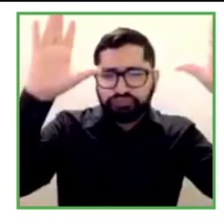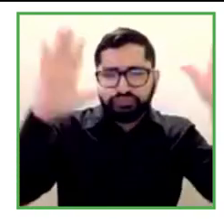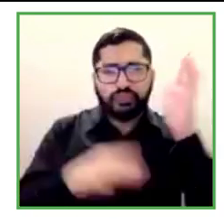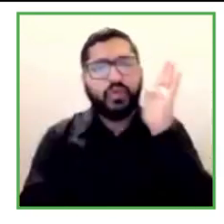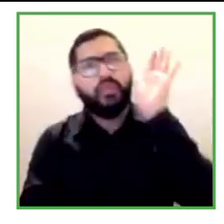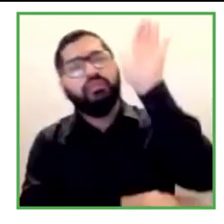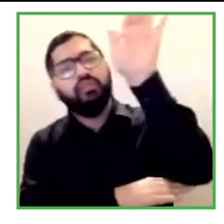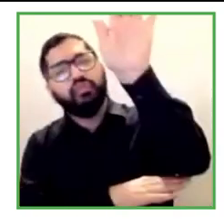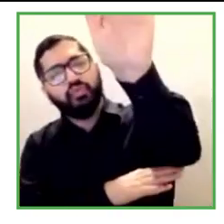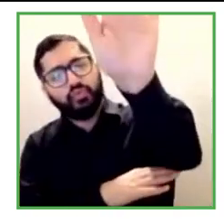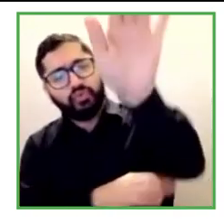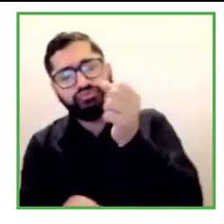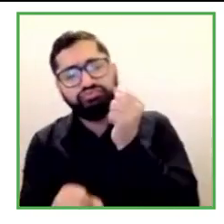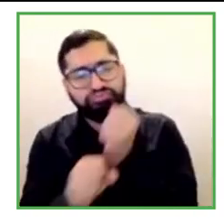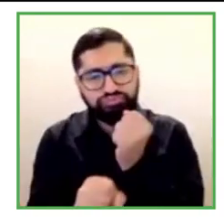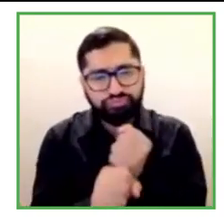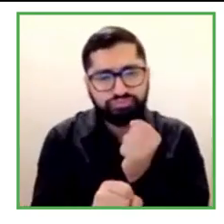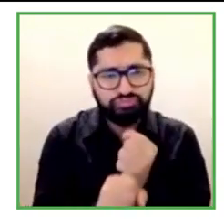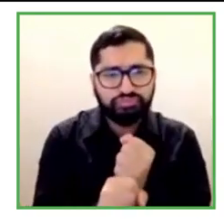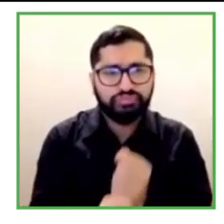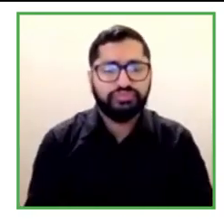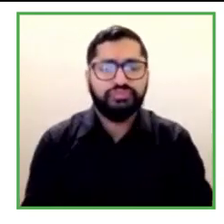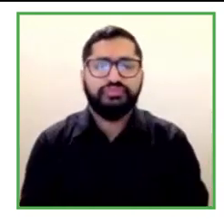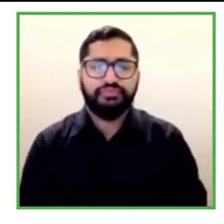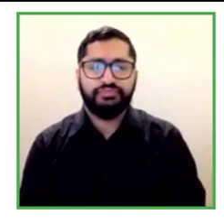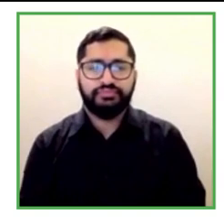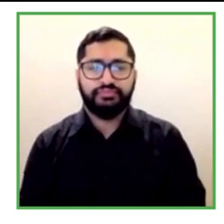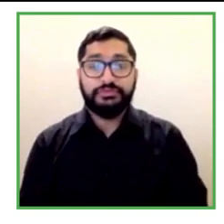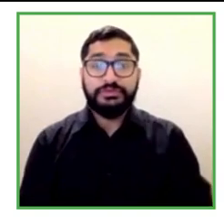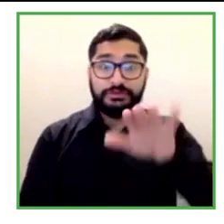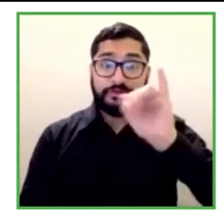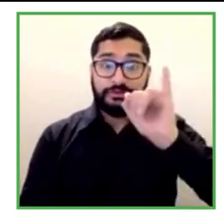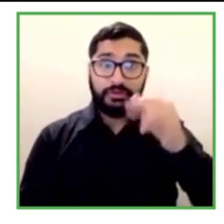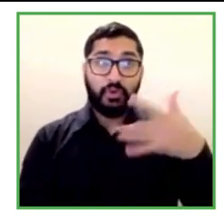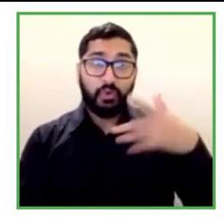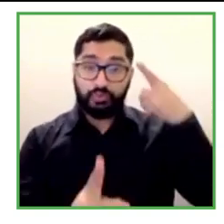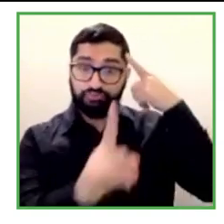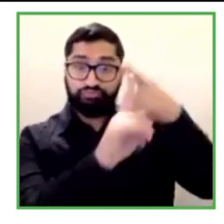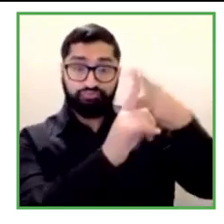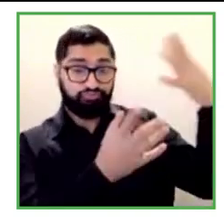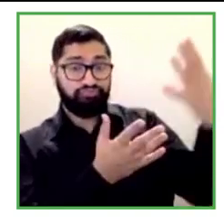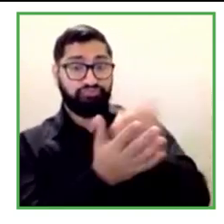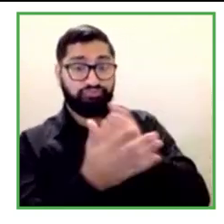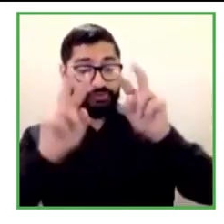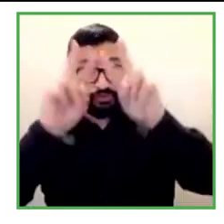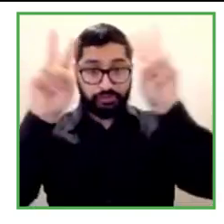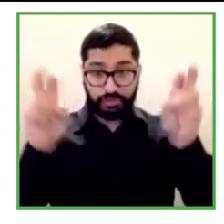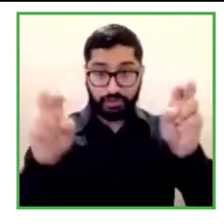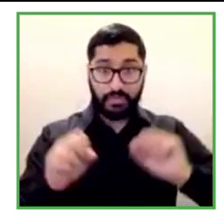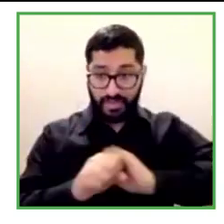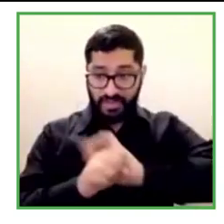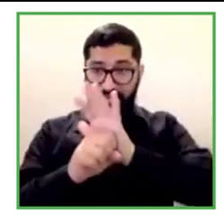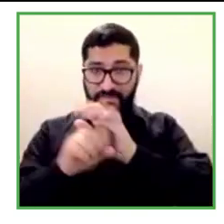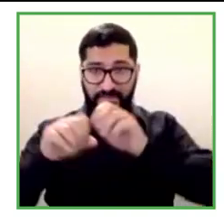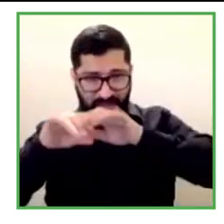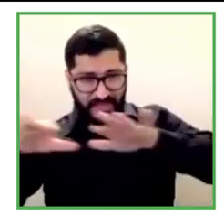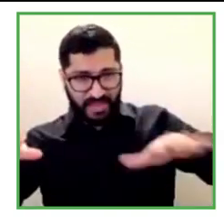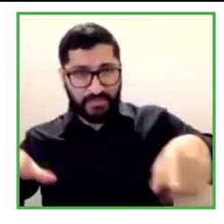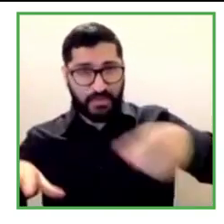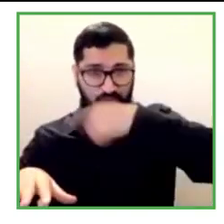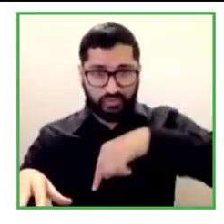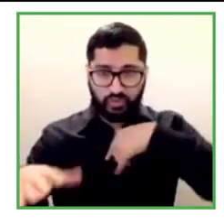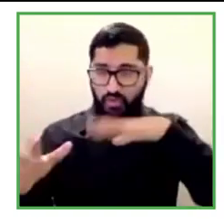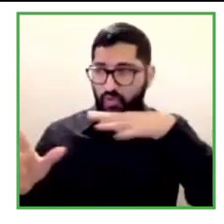This has been quite challenging based on the pandemic that we've all the